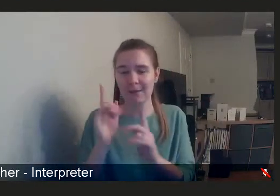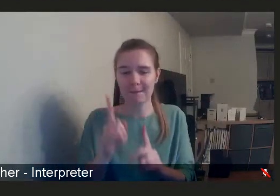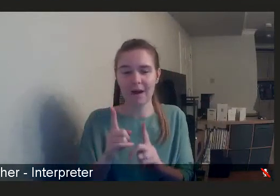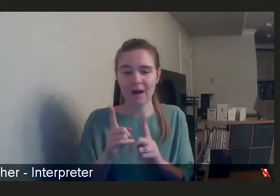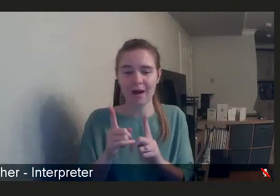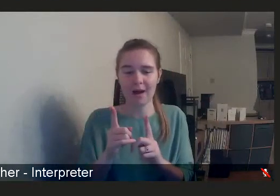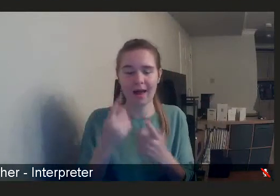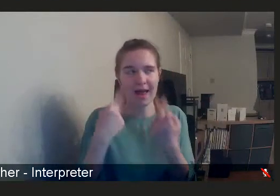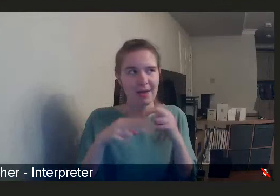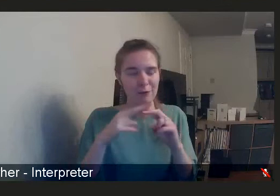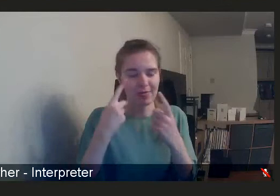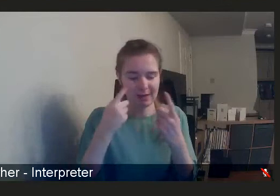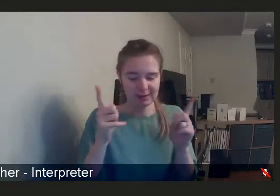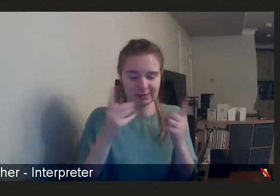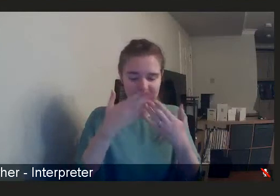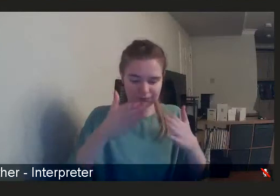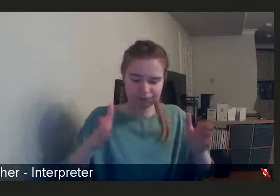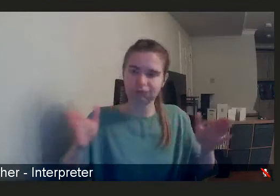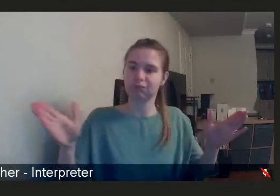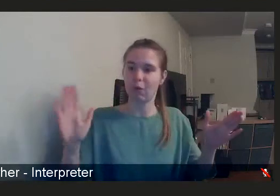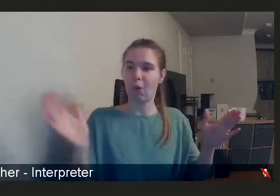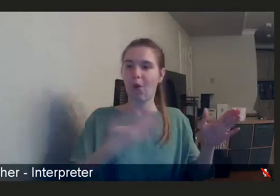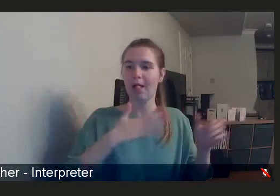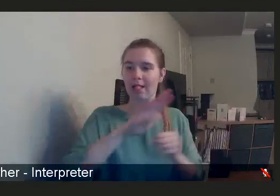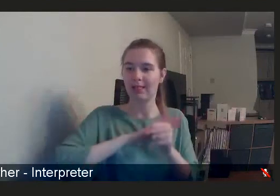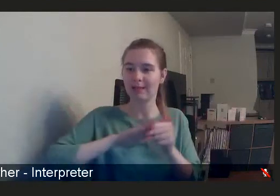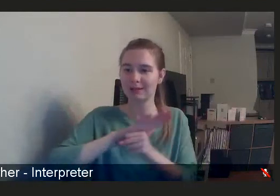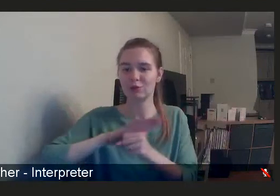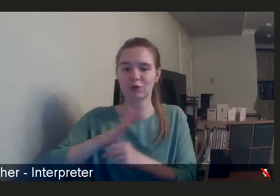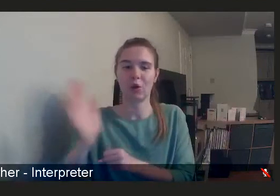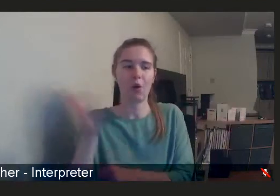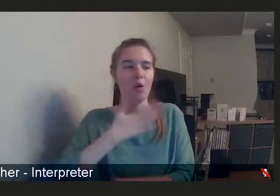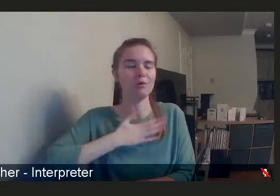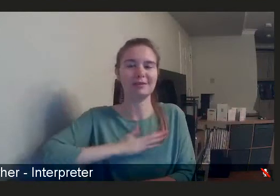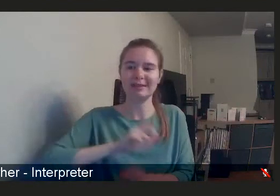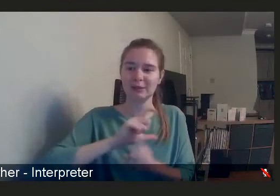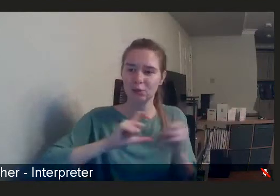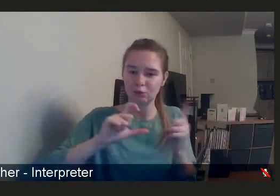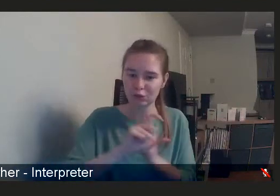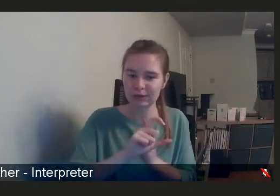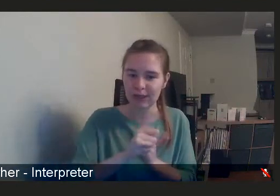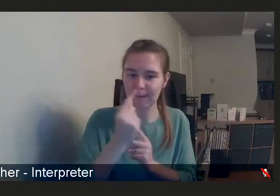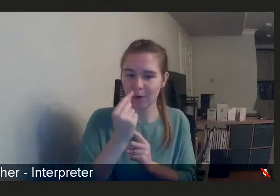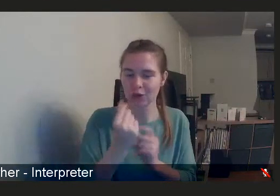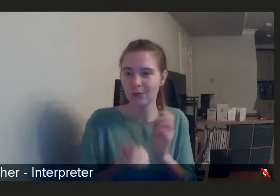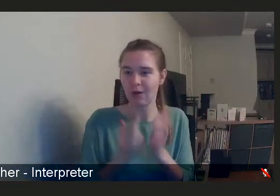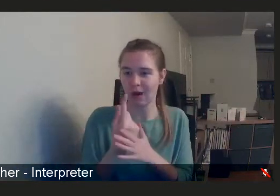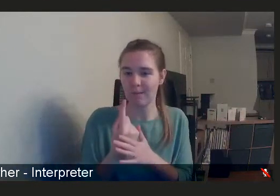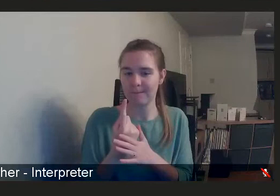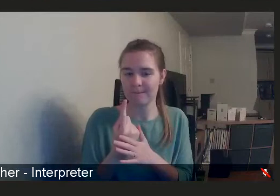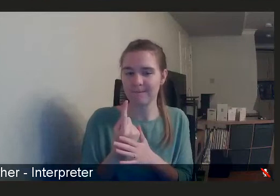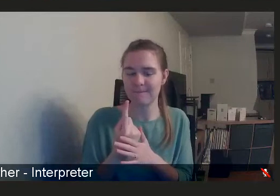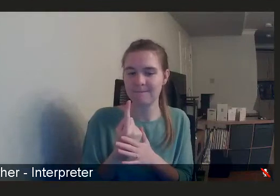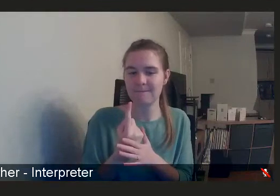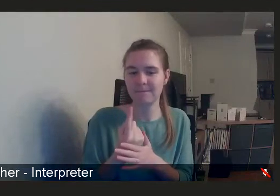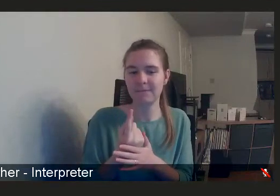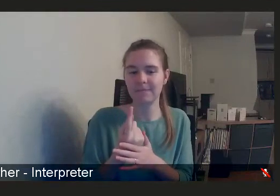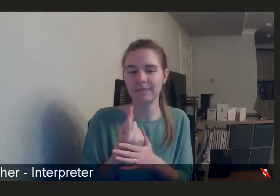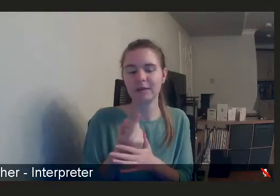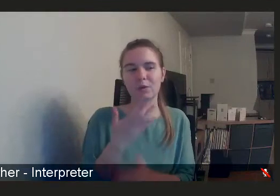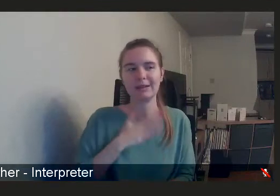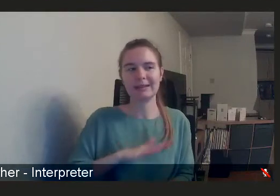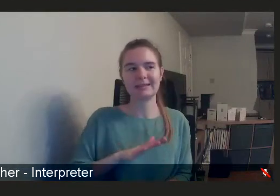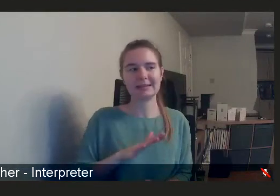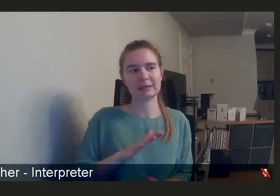broadly across, you know, all of the needs across all communities that might exist in any one place, then, you know, we need to,